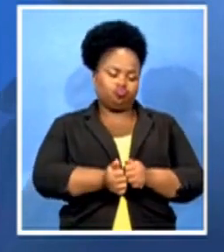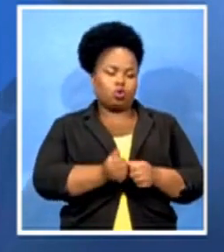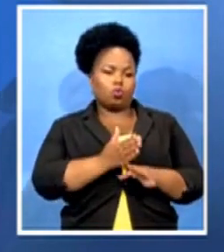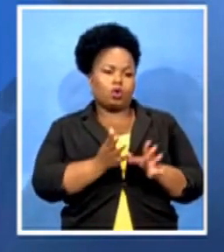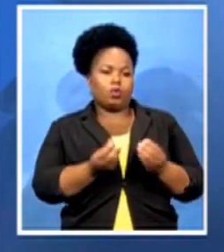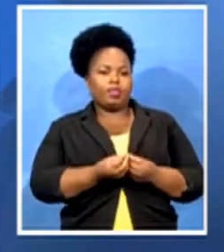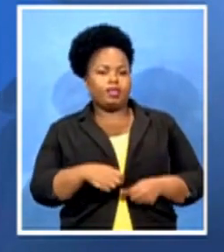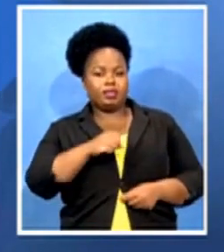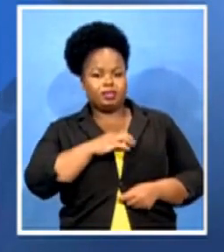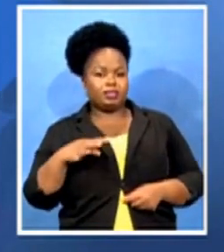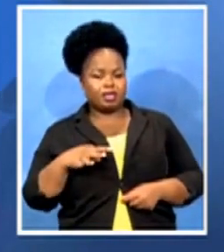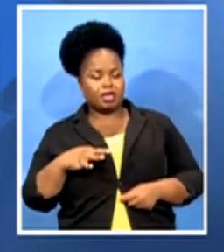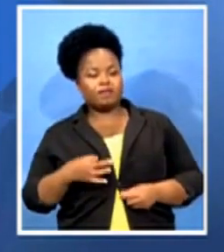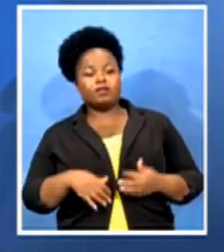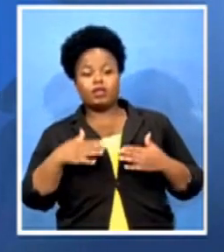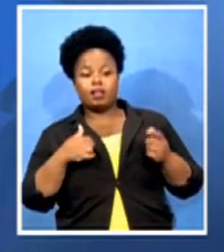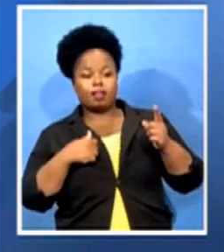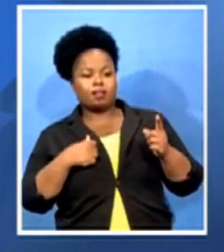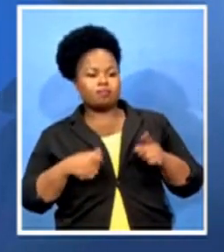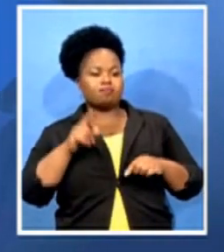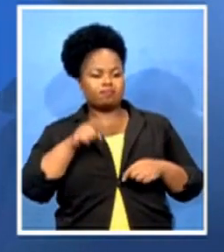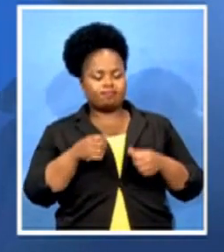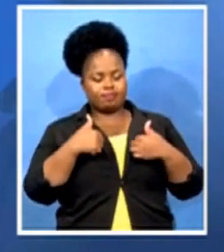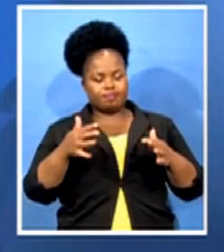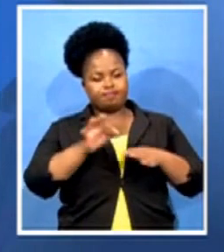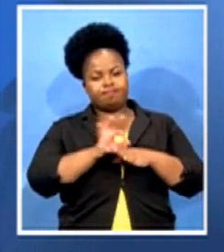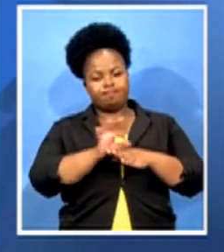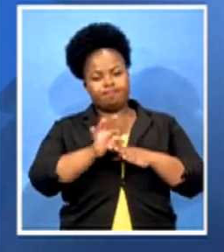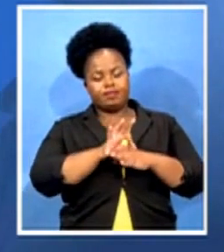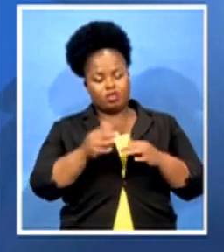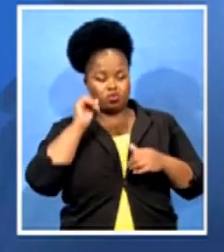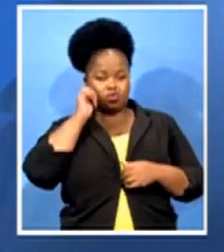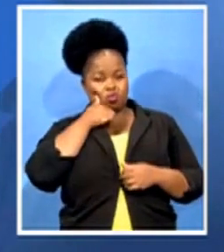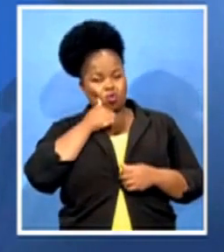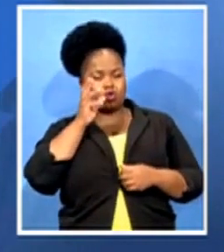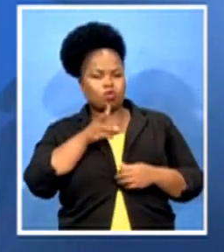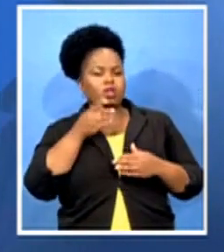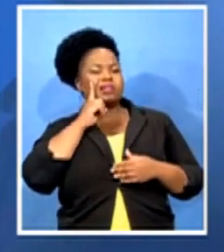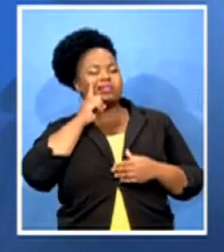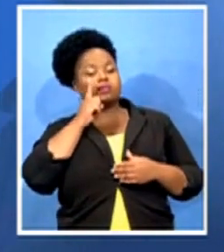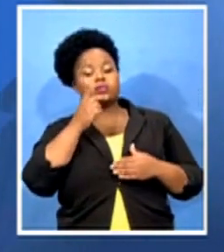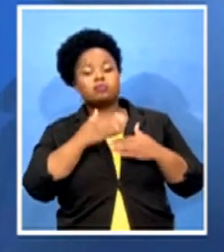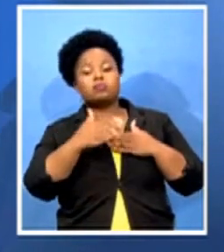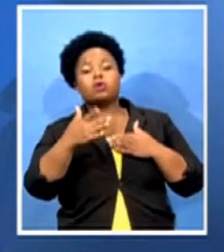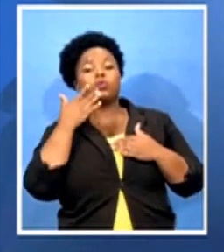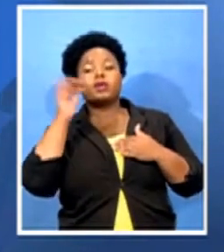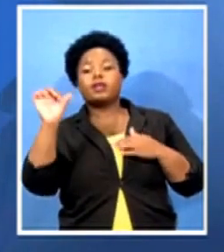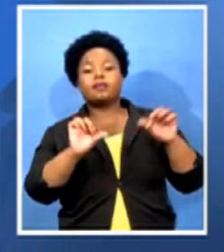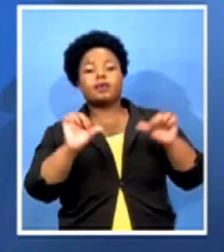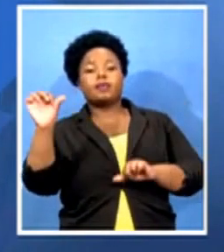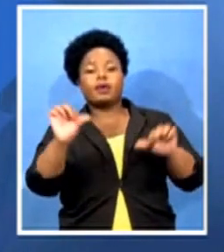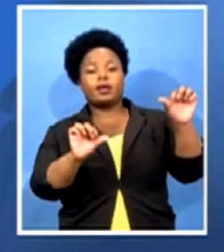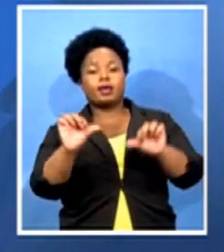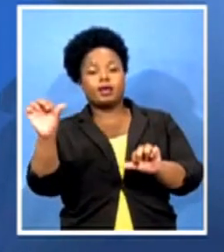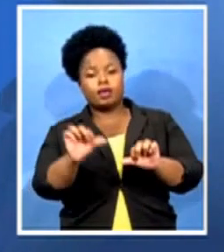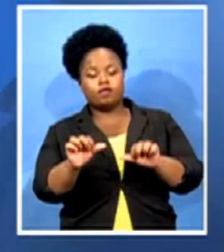planning as early as tomorrow for what will happen when they start coming back during the course of the week. Because when they